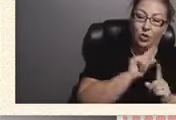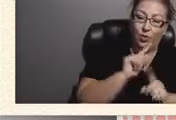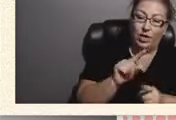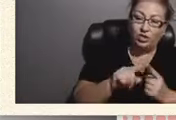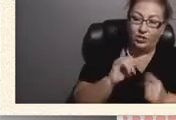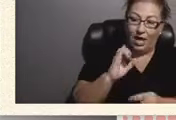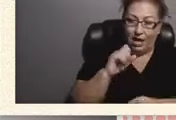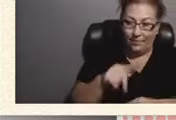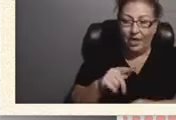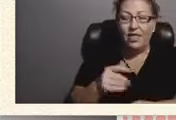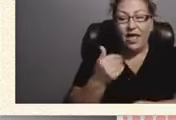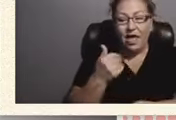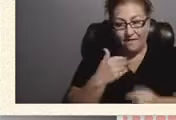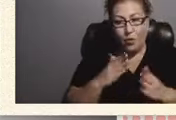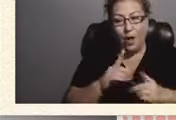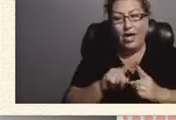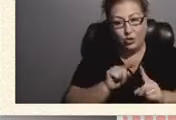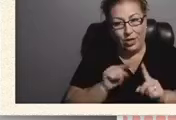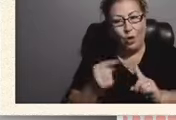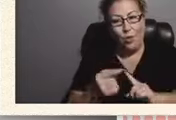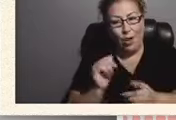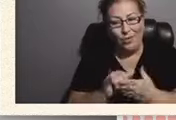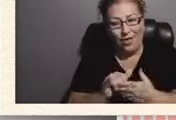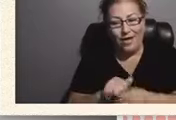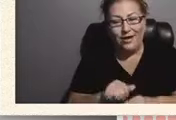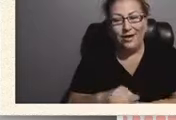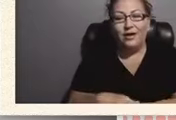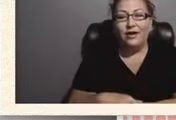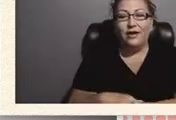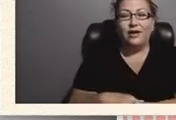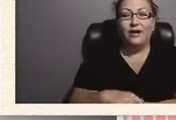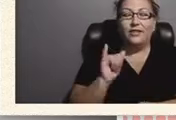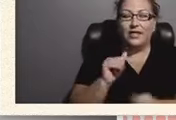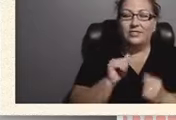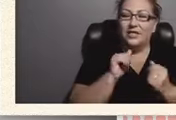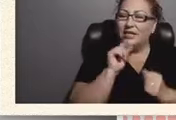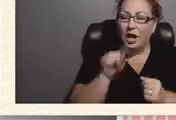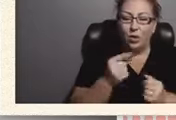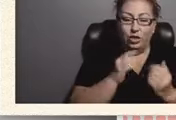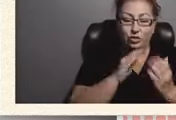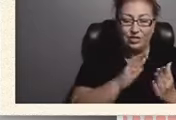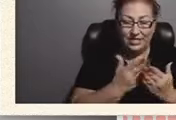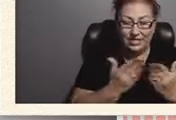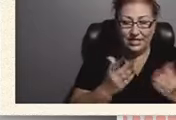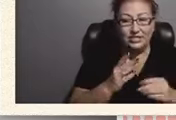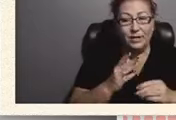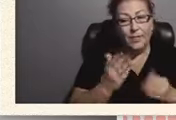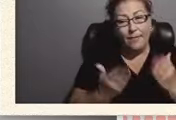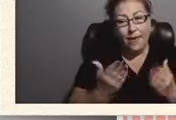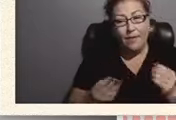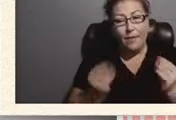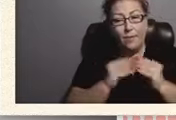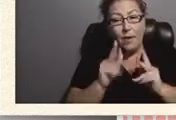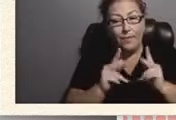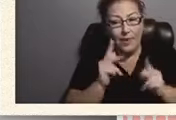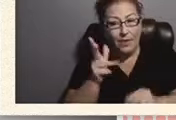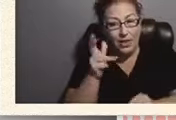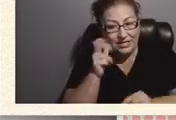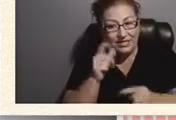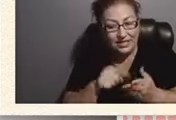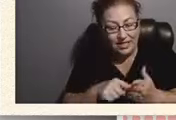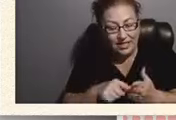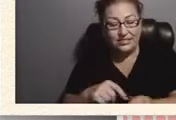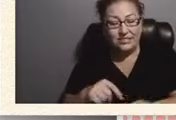a way to get around that i'm just just addressing these things because there might be more people listening to this and